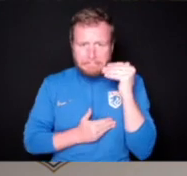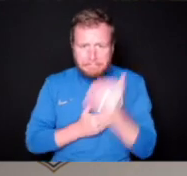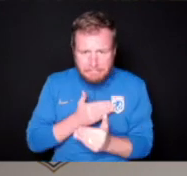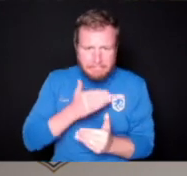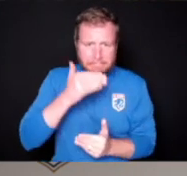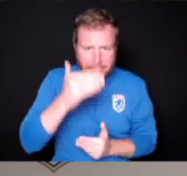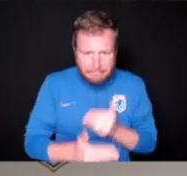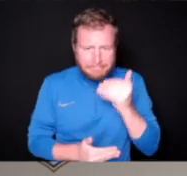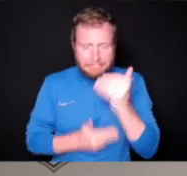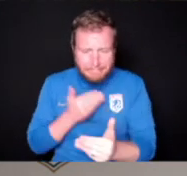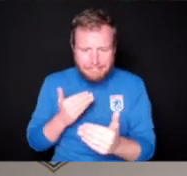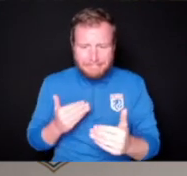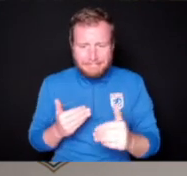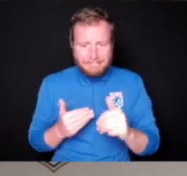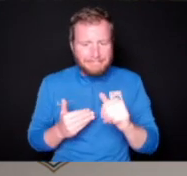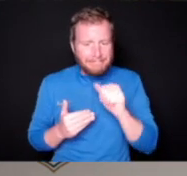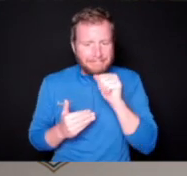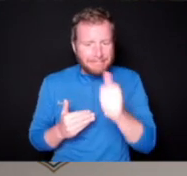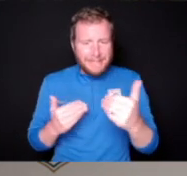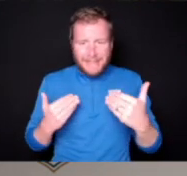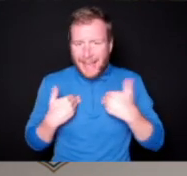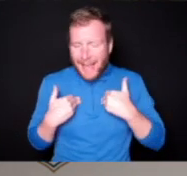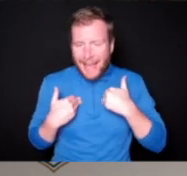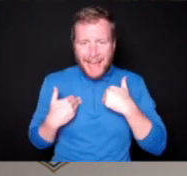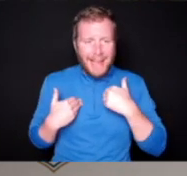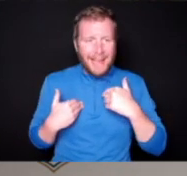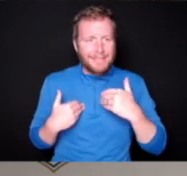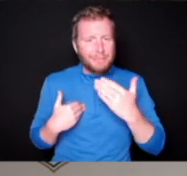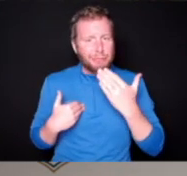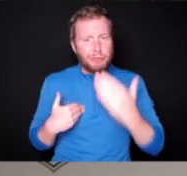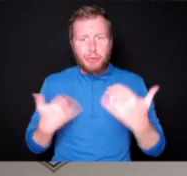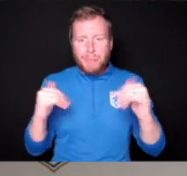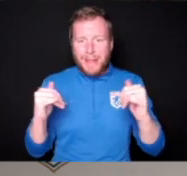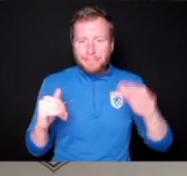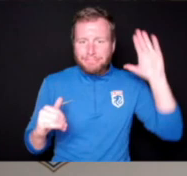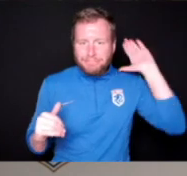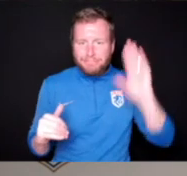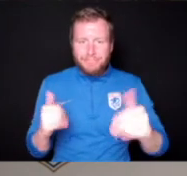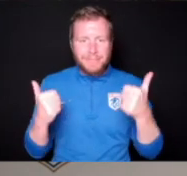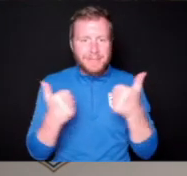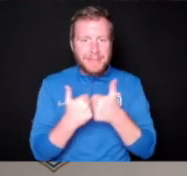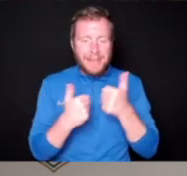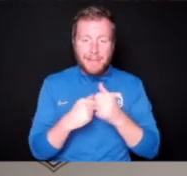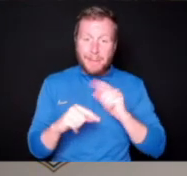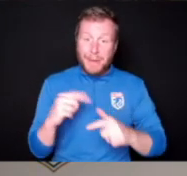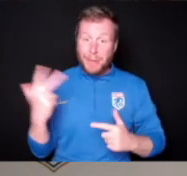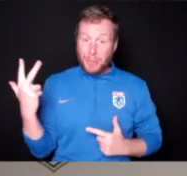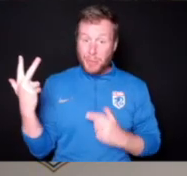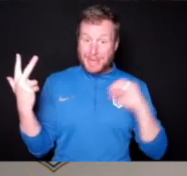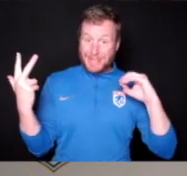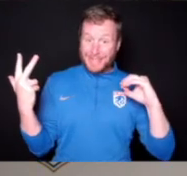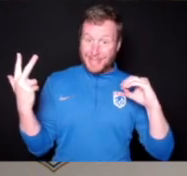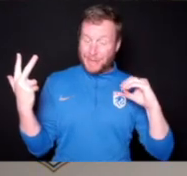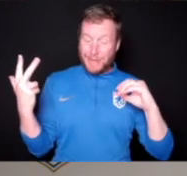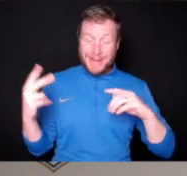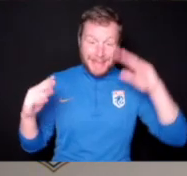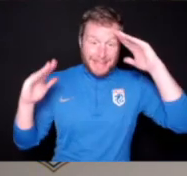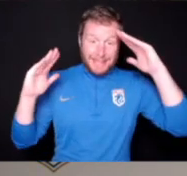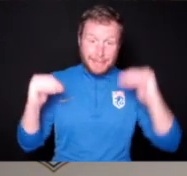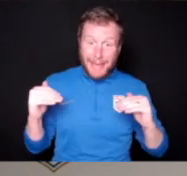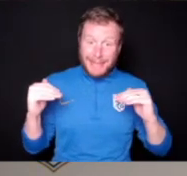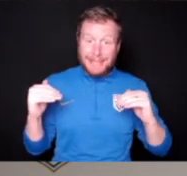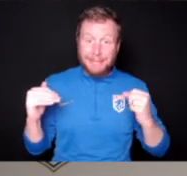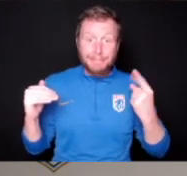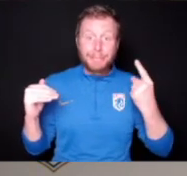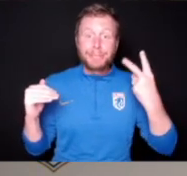Didn't quite have quality throughout the whole game. But you can't come in at 3-0 down and expect to be able to turn a game around.